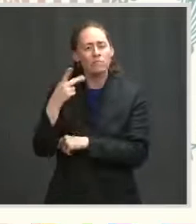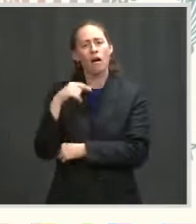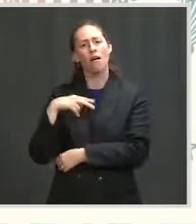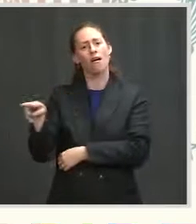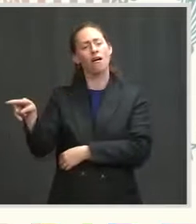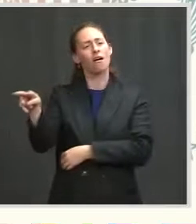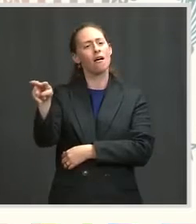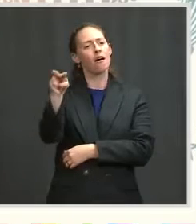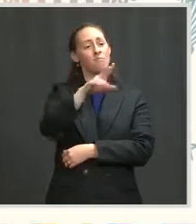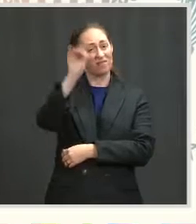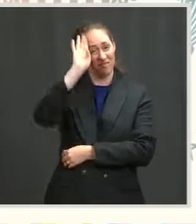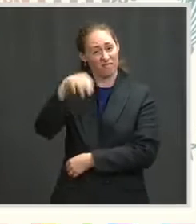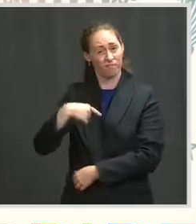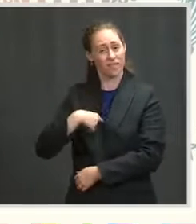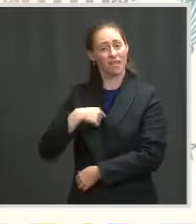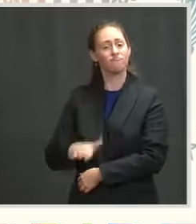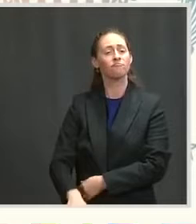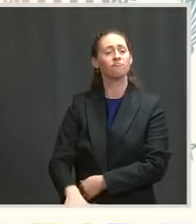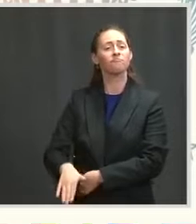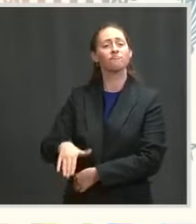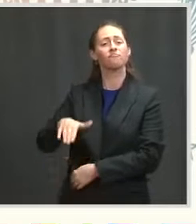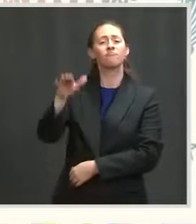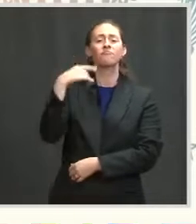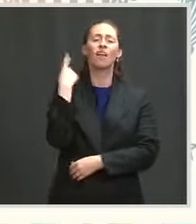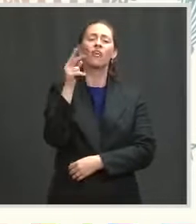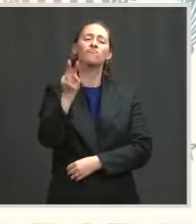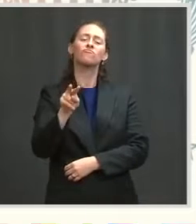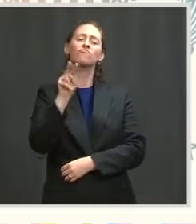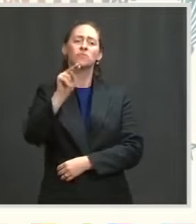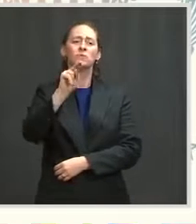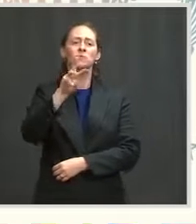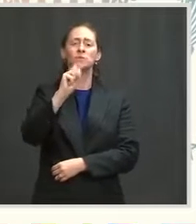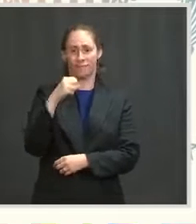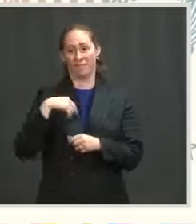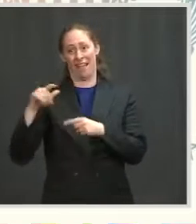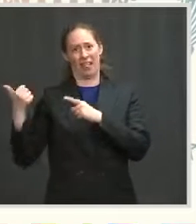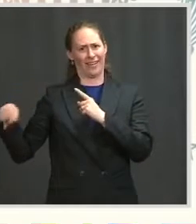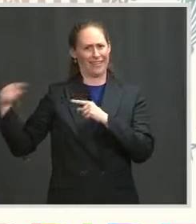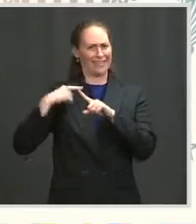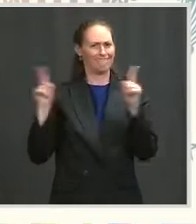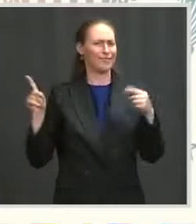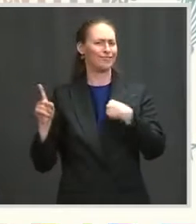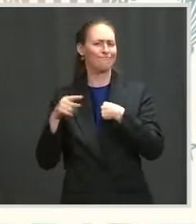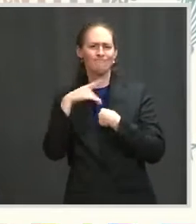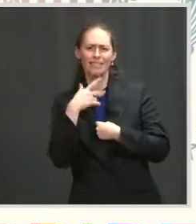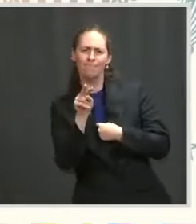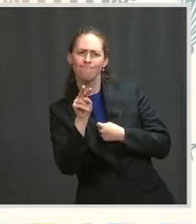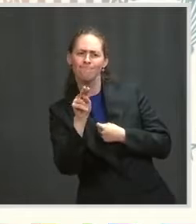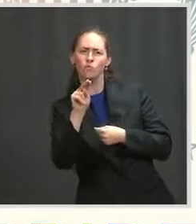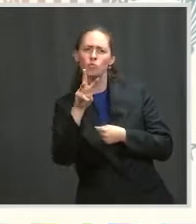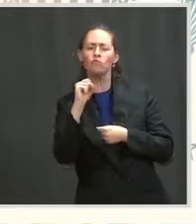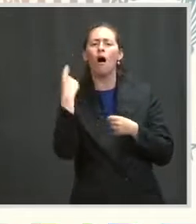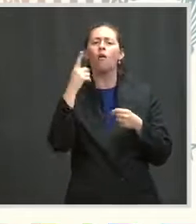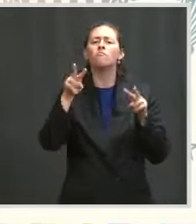growing up in the 90s, maybe watched the news a little more than most kids, and learned a lot about how the world works. I remember being 15